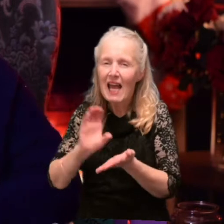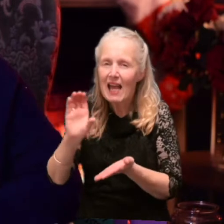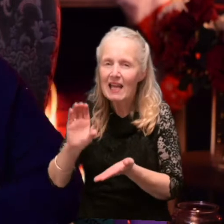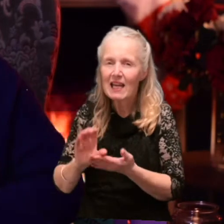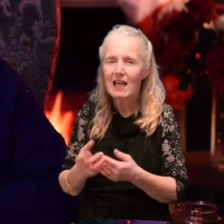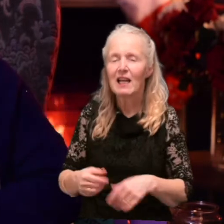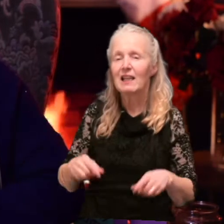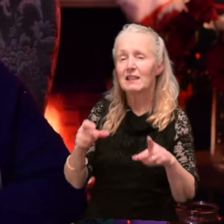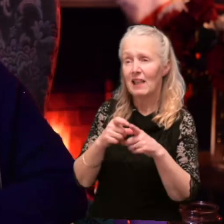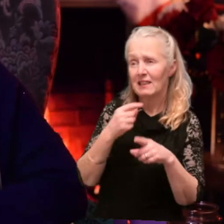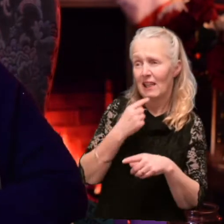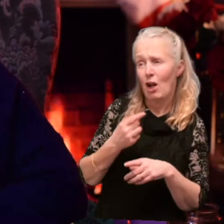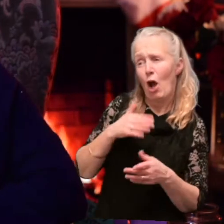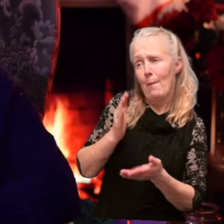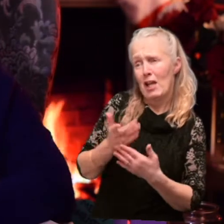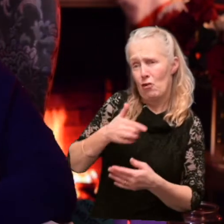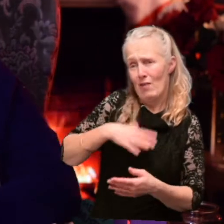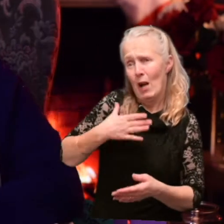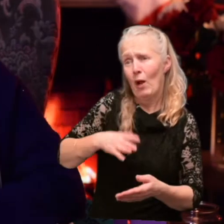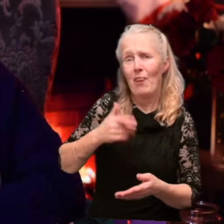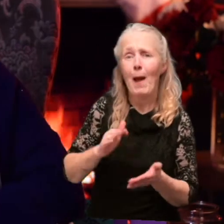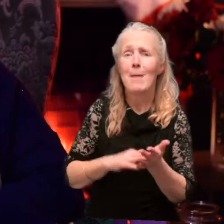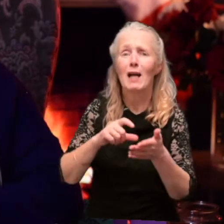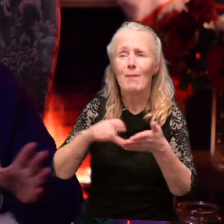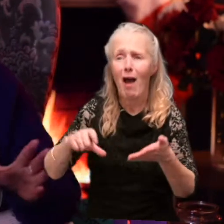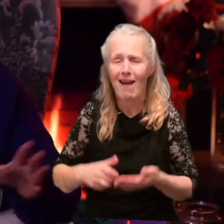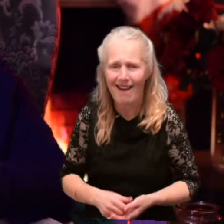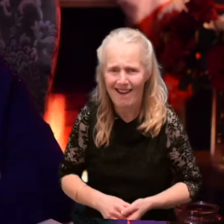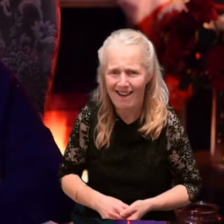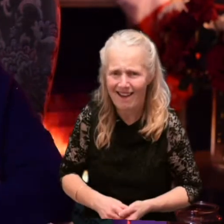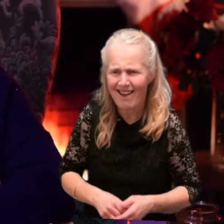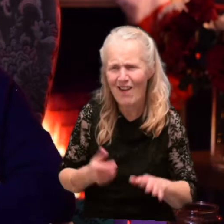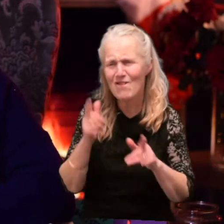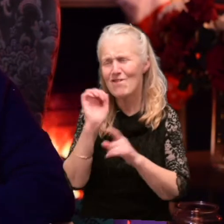I bet you really wanted that Mars bar. It's funny. It's funny.